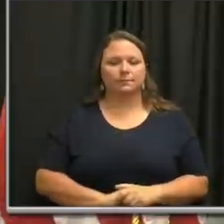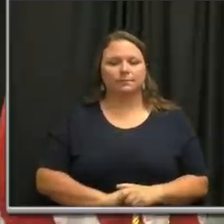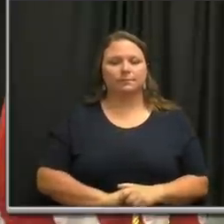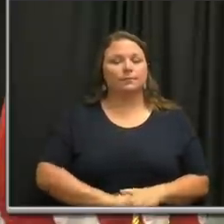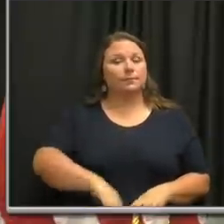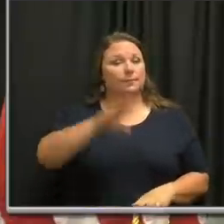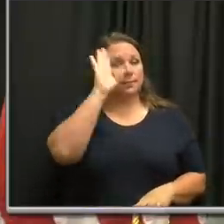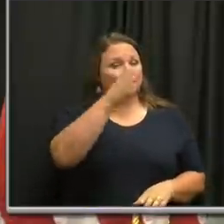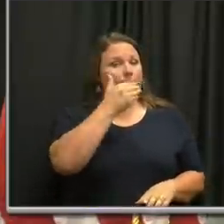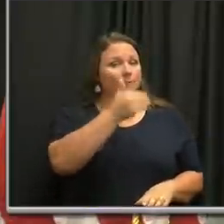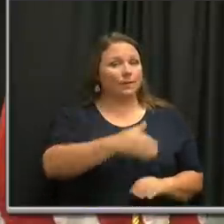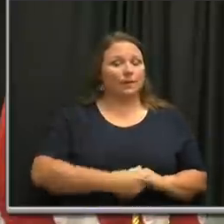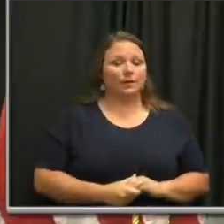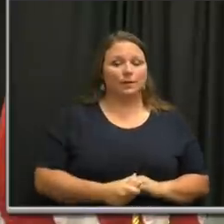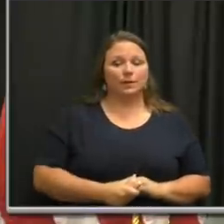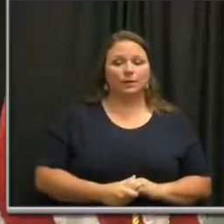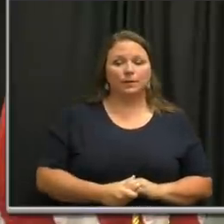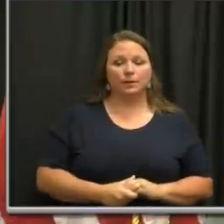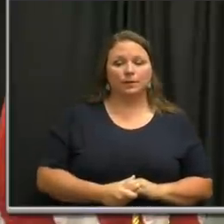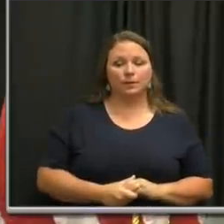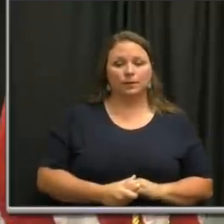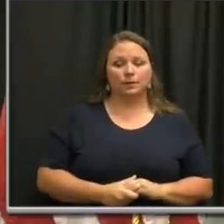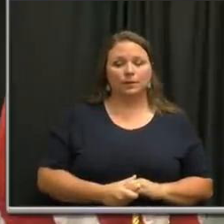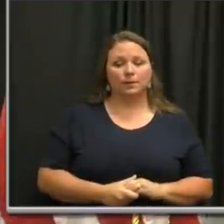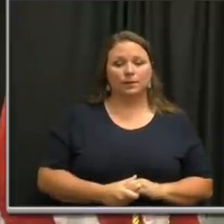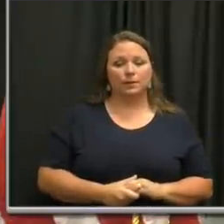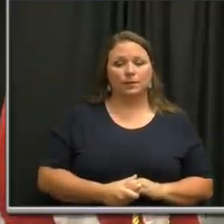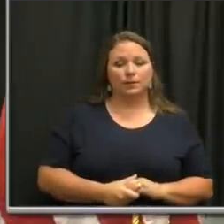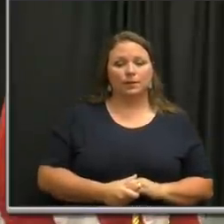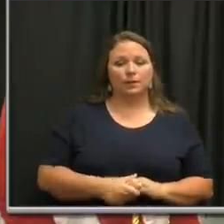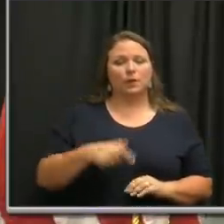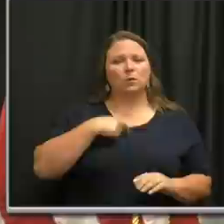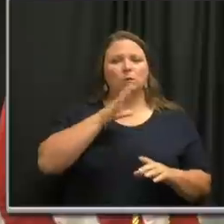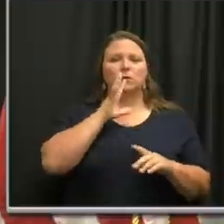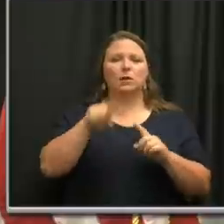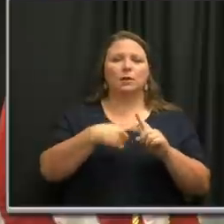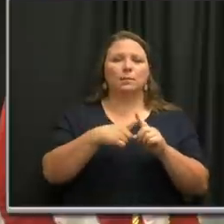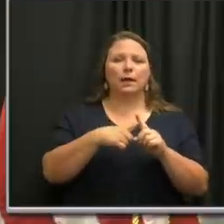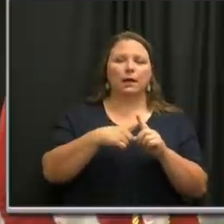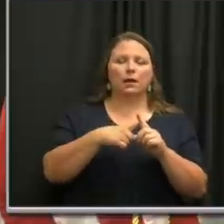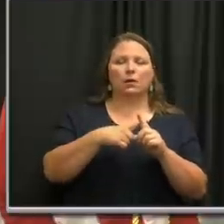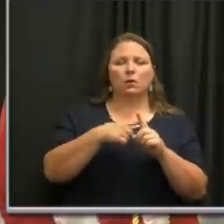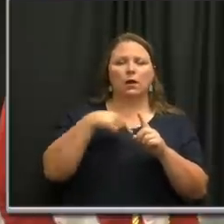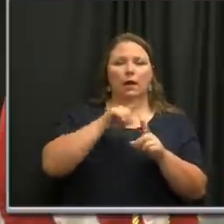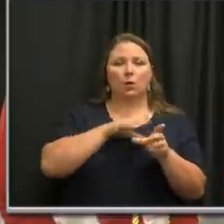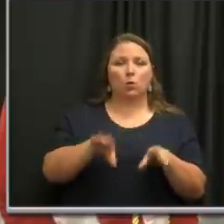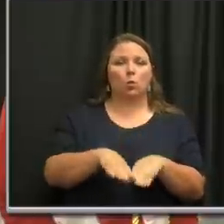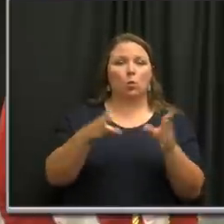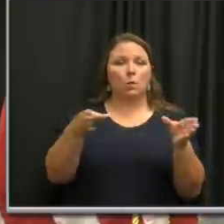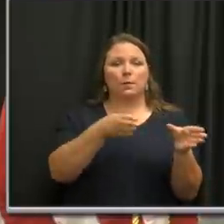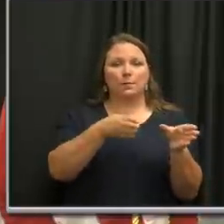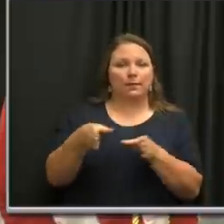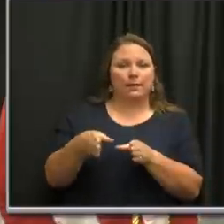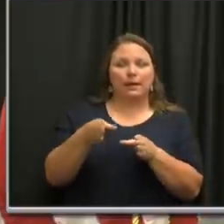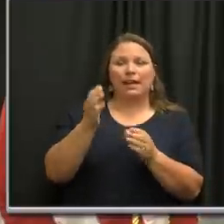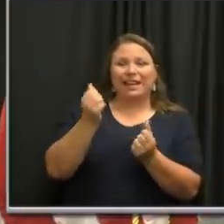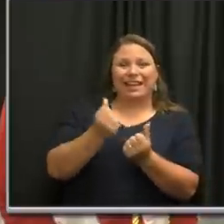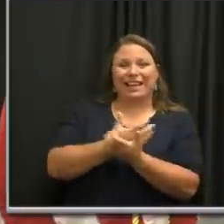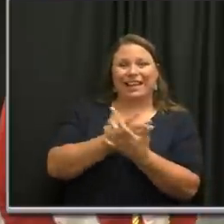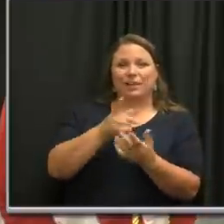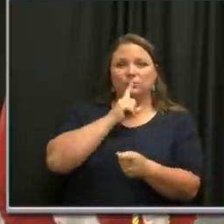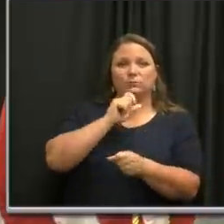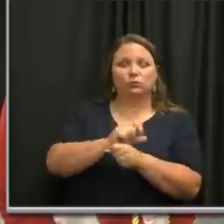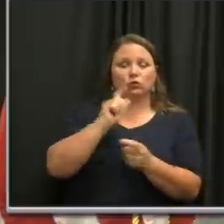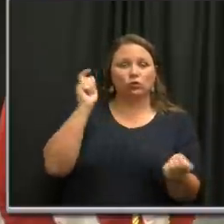Hi, thanks. Um, I just wanted to get an update kind of on the evolution of our reopening plan. Um, will there be any material changes